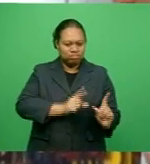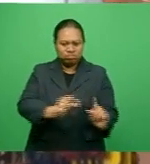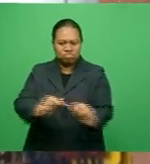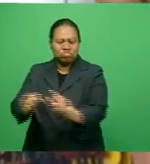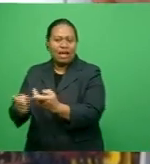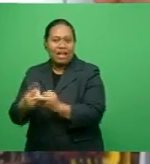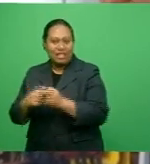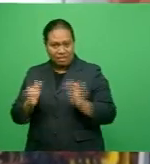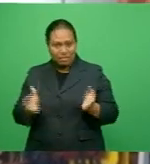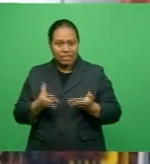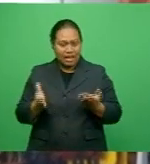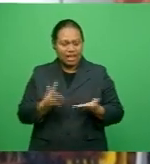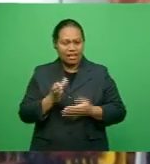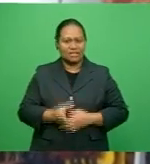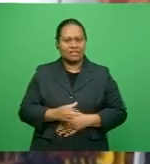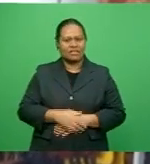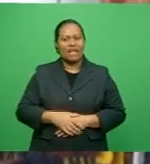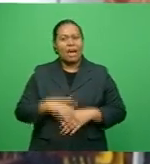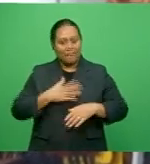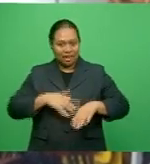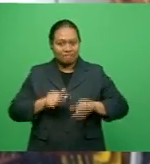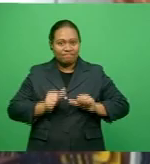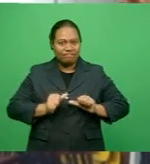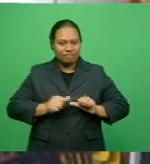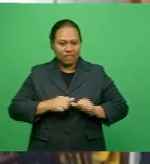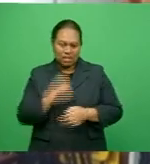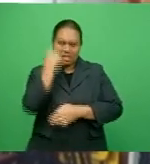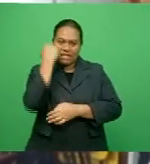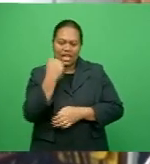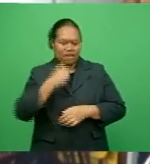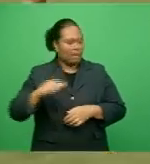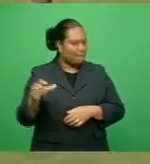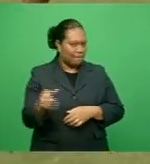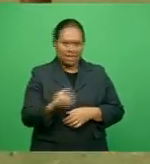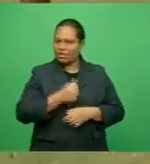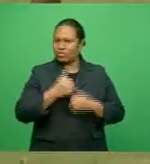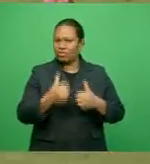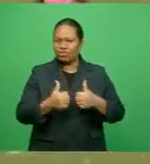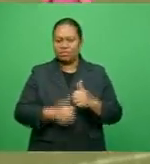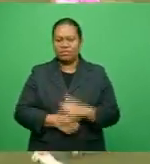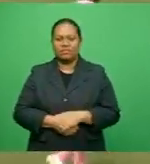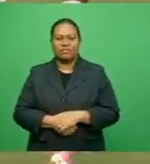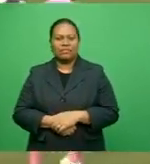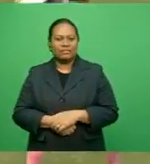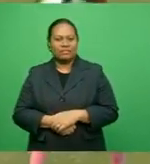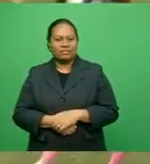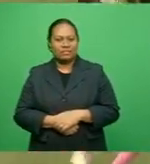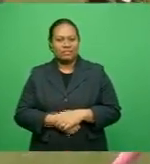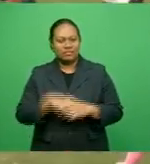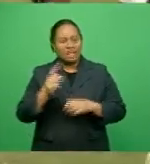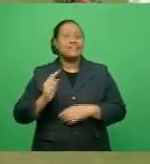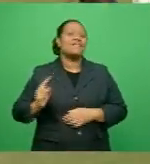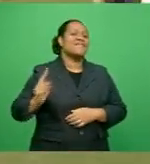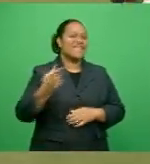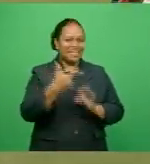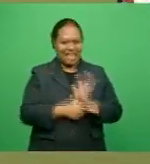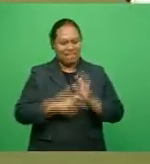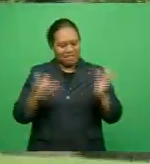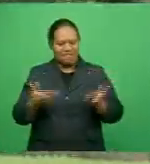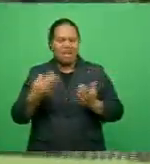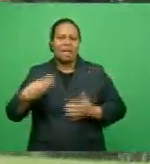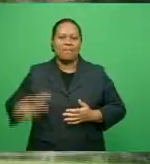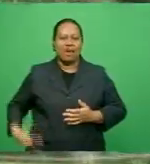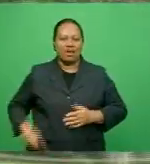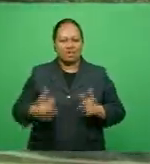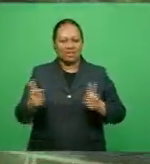my first up tackle has to be good and I should not be discouraged in defense. Both players are playing in their first Mari 7s and it's